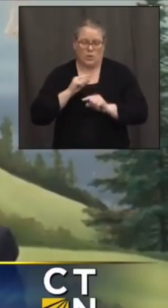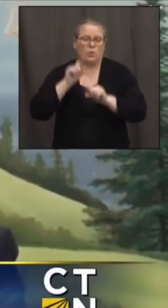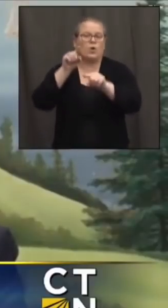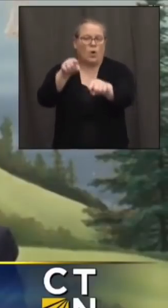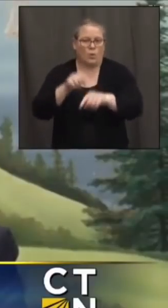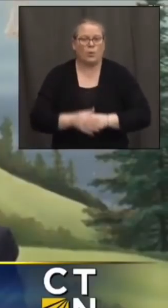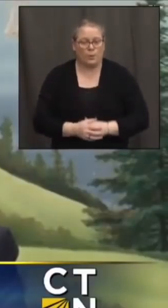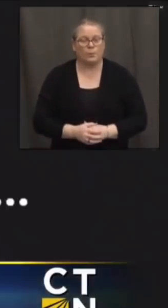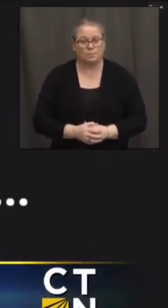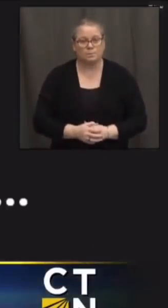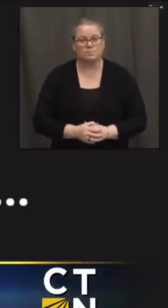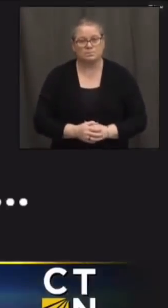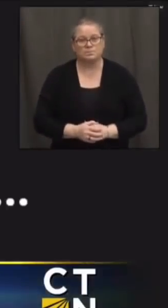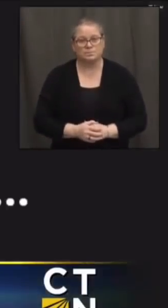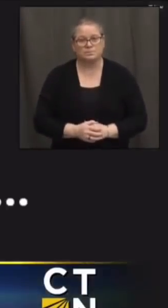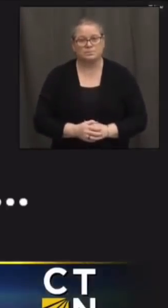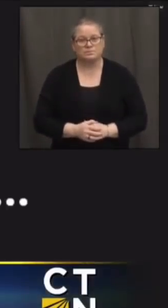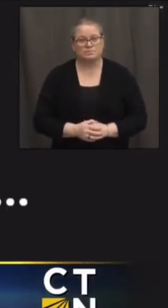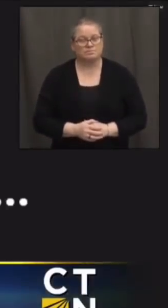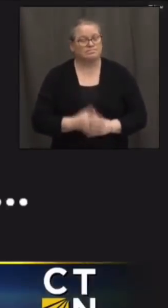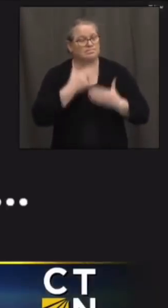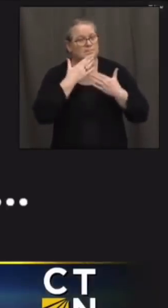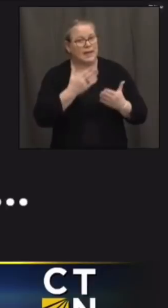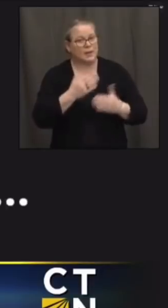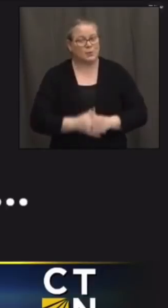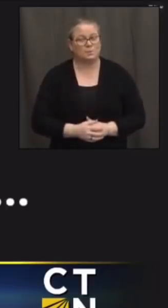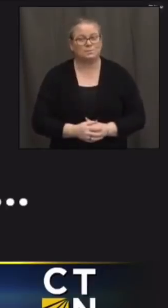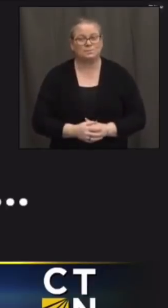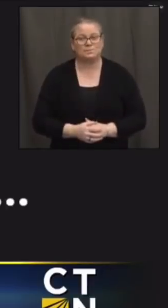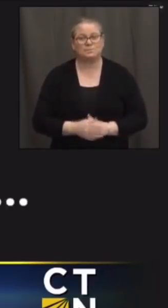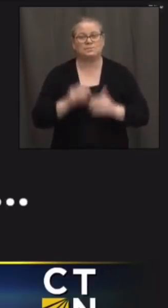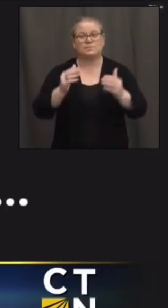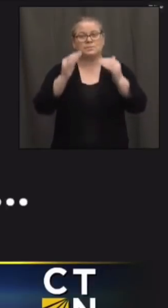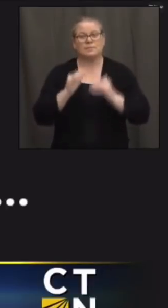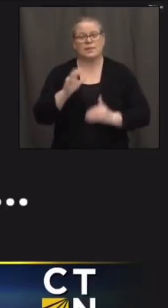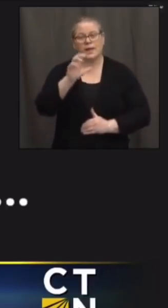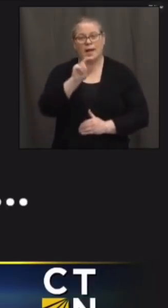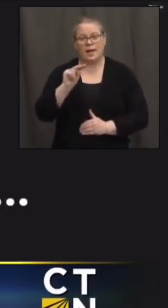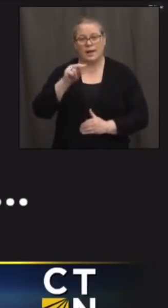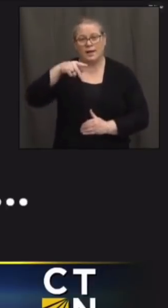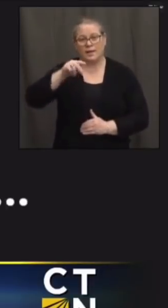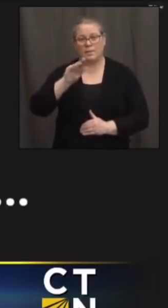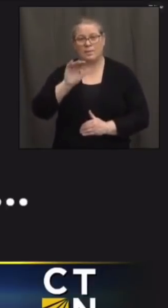vaccine thank you all miss peter connecticut public media